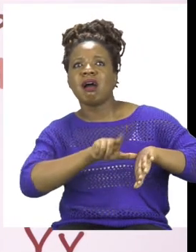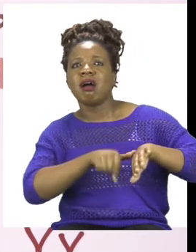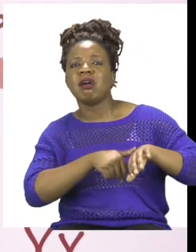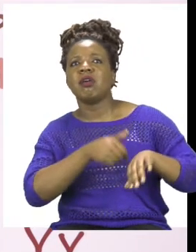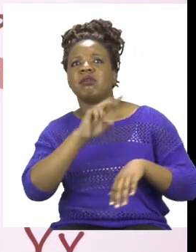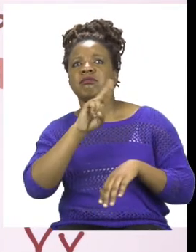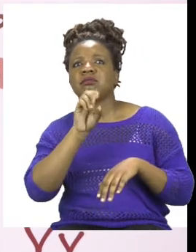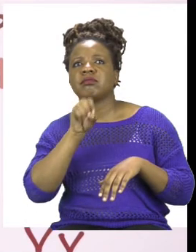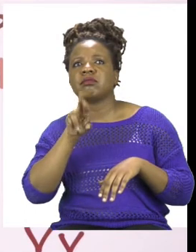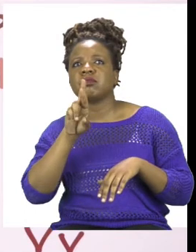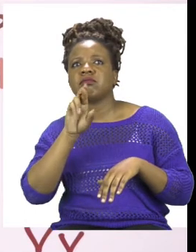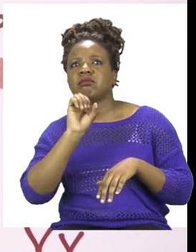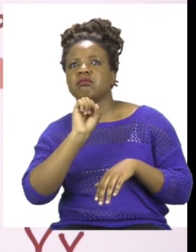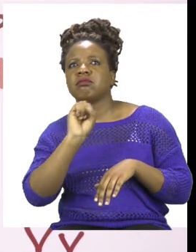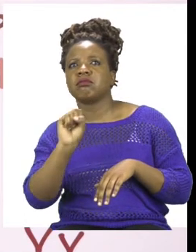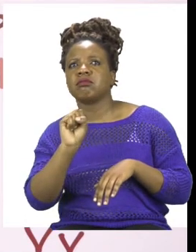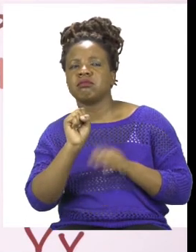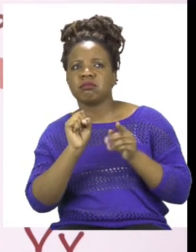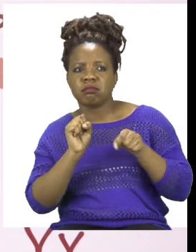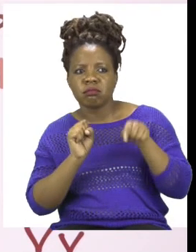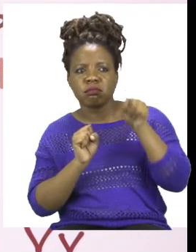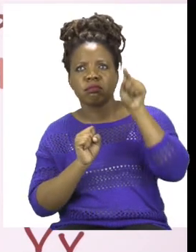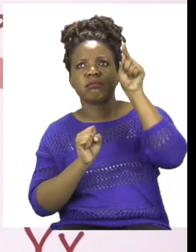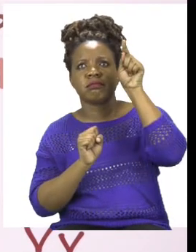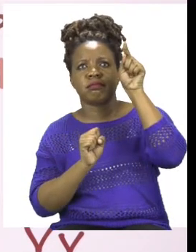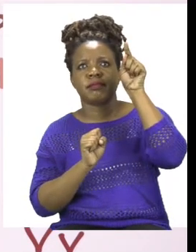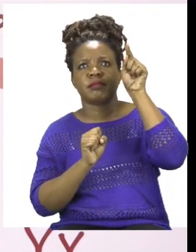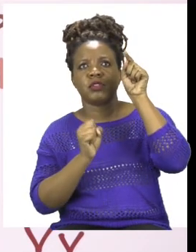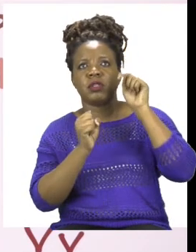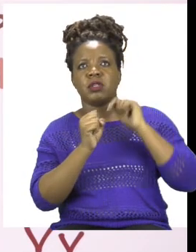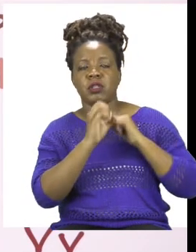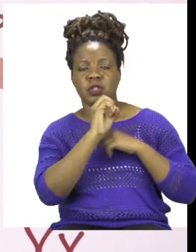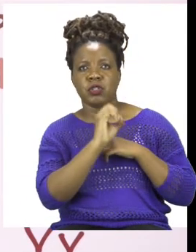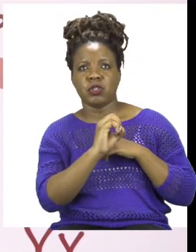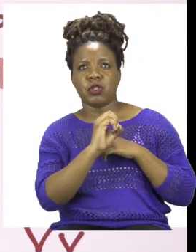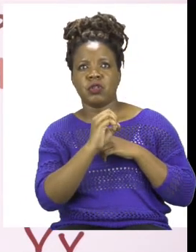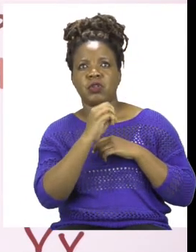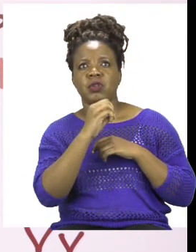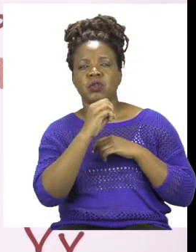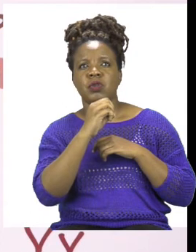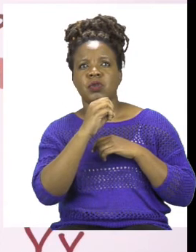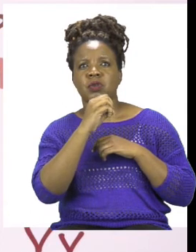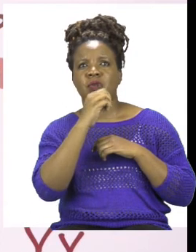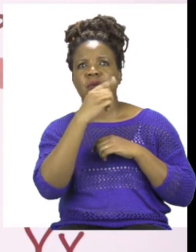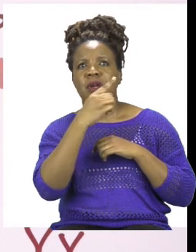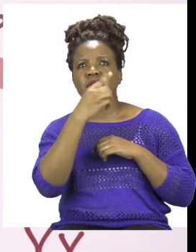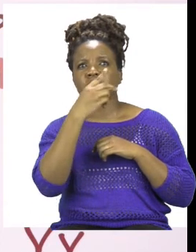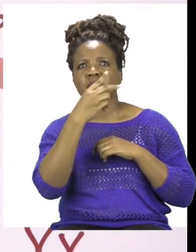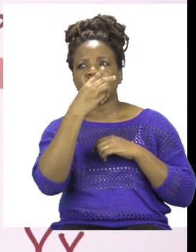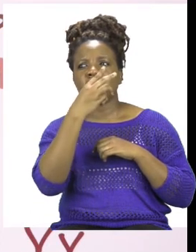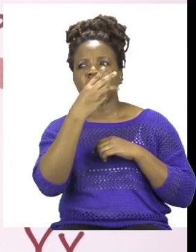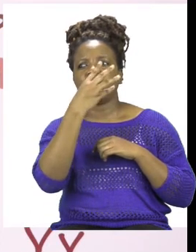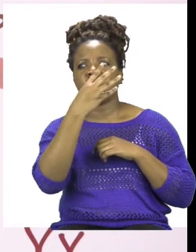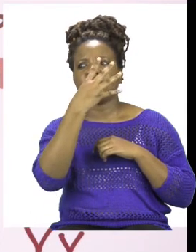the time is in hours going up, starting from 0 hours all the way to 9